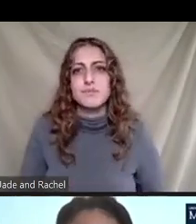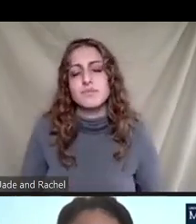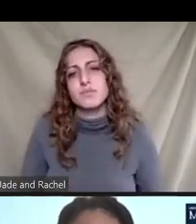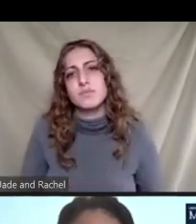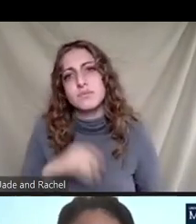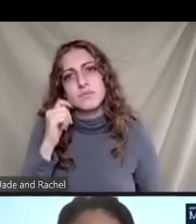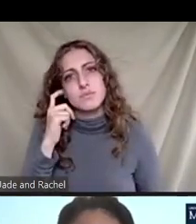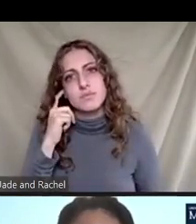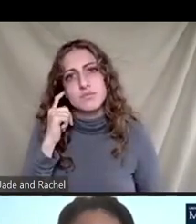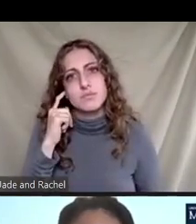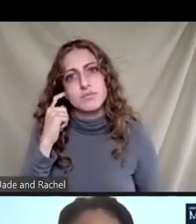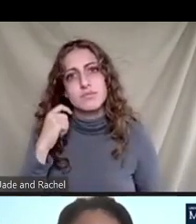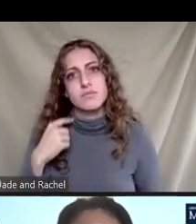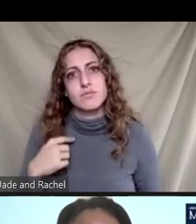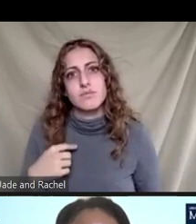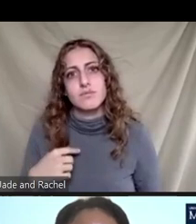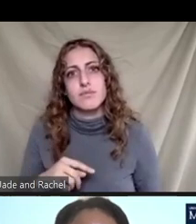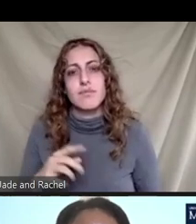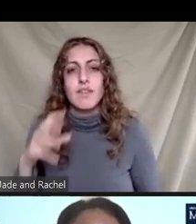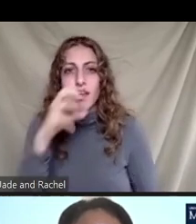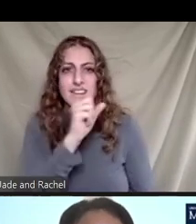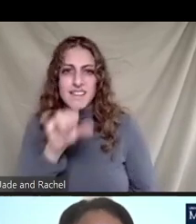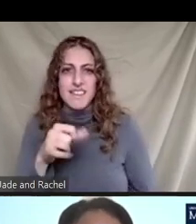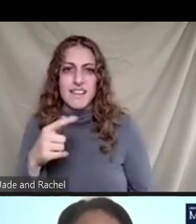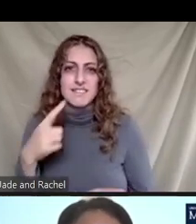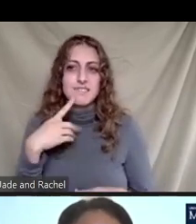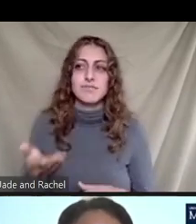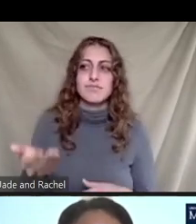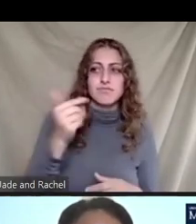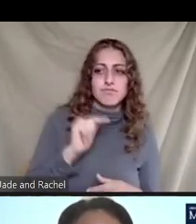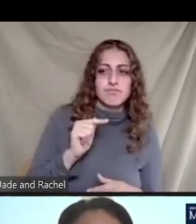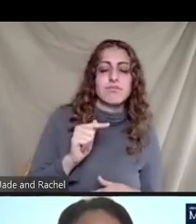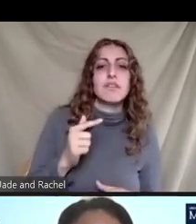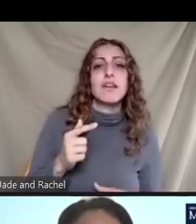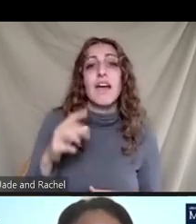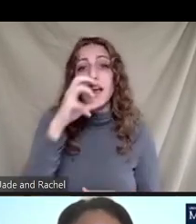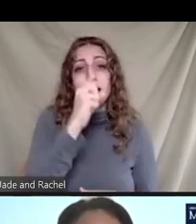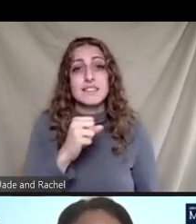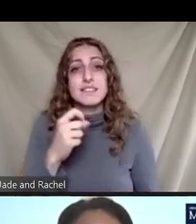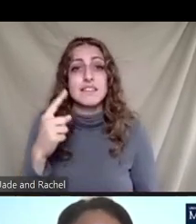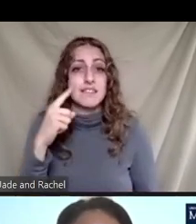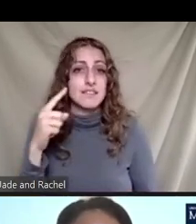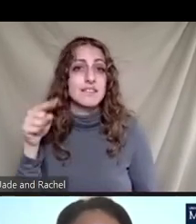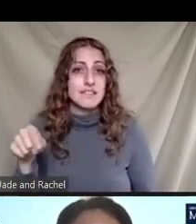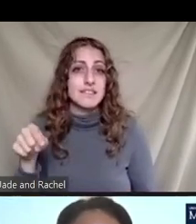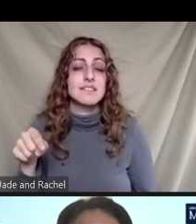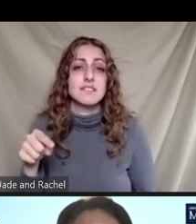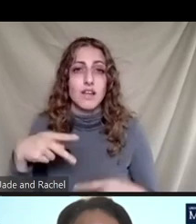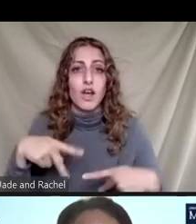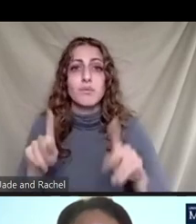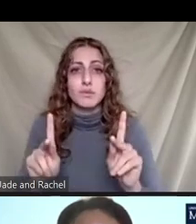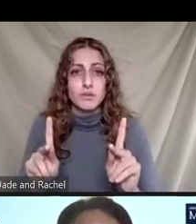I guess that's for me. So, I mean, I think there's this opportunity, again, to build this into